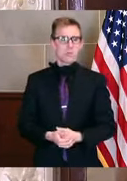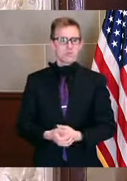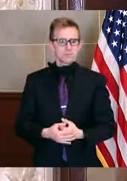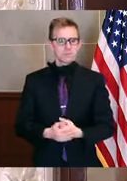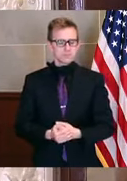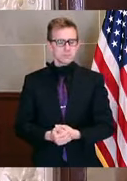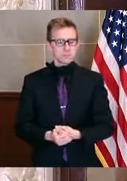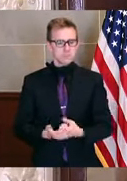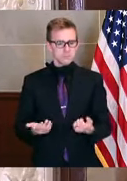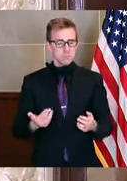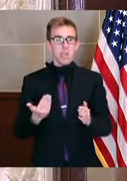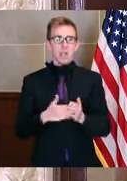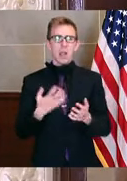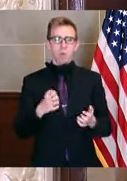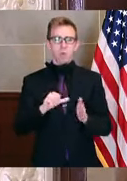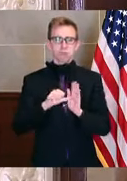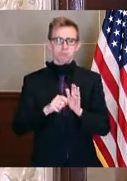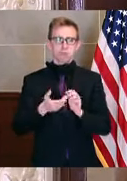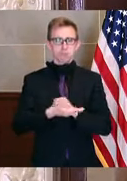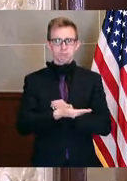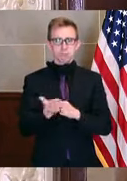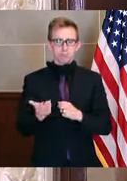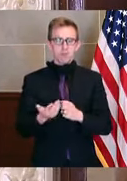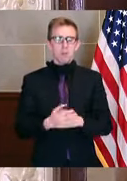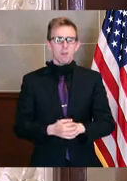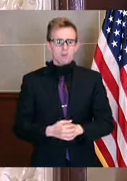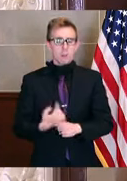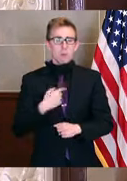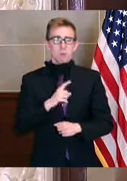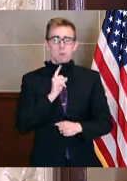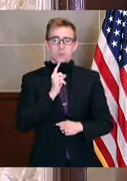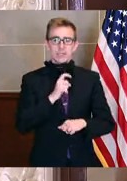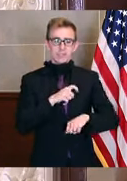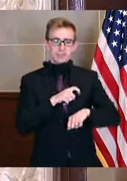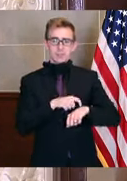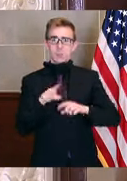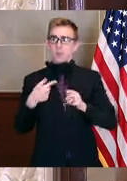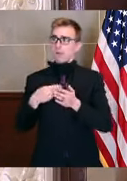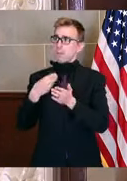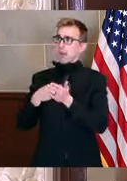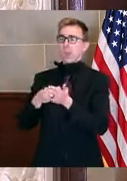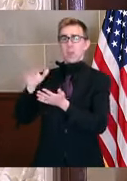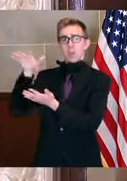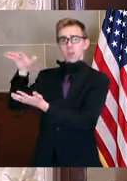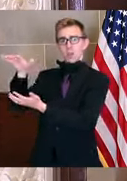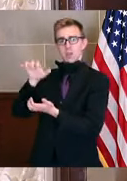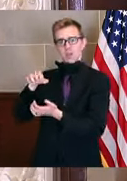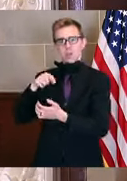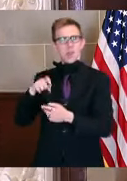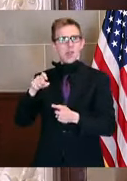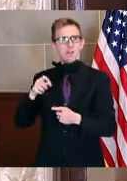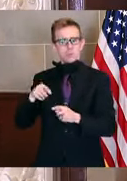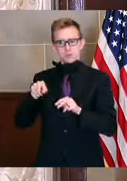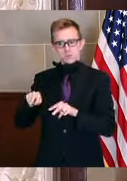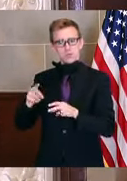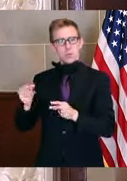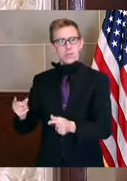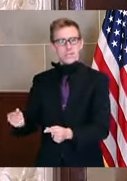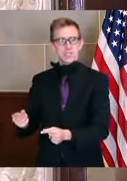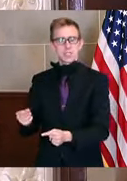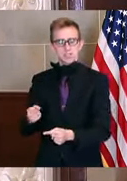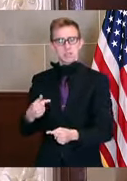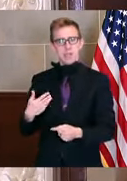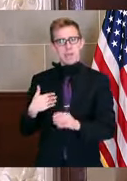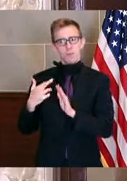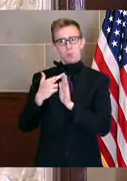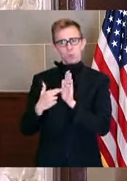again, I just want to stress to you, we're really on the clock when that money comes in for whatever program it goes to. if we got that and the